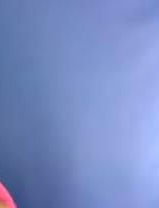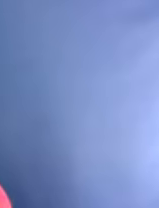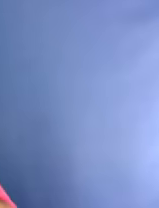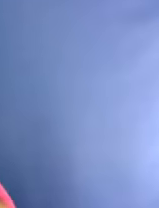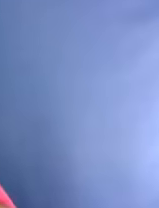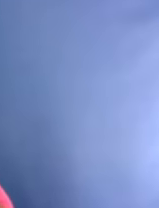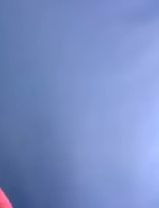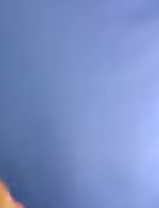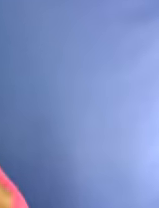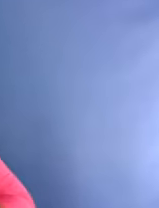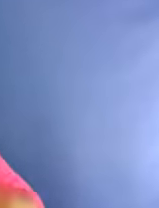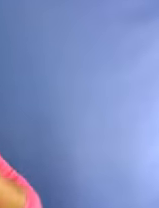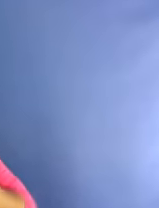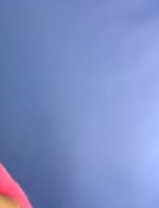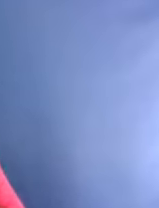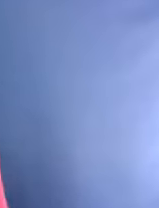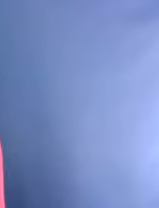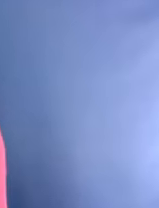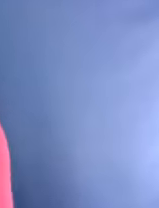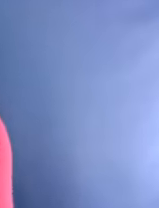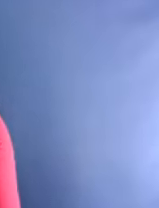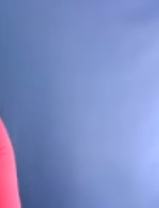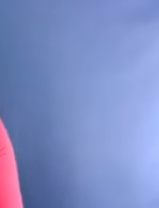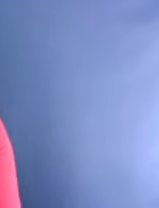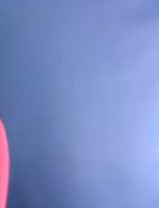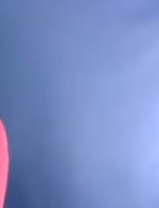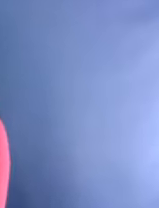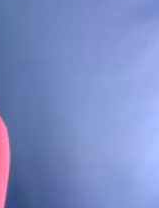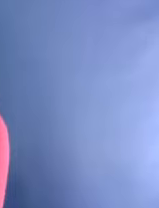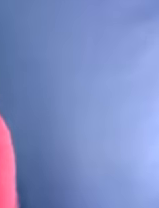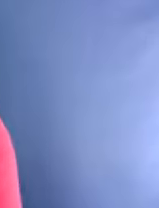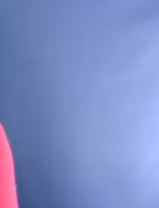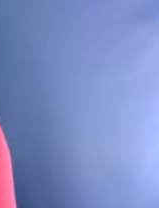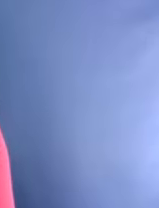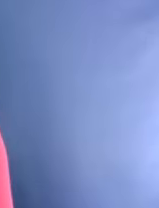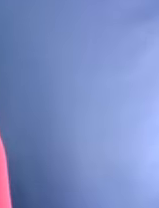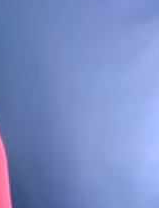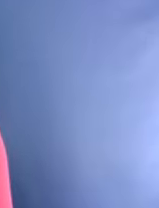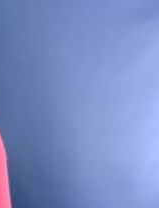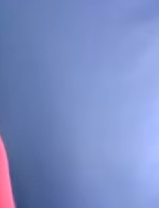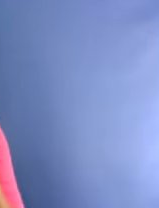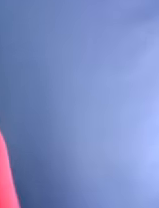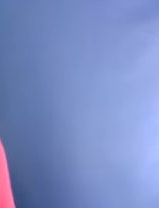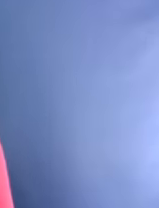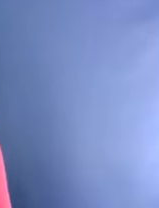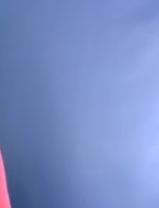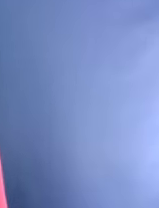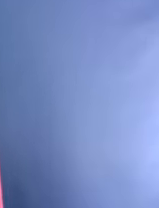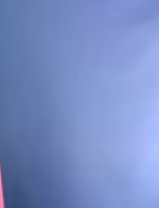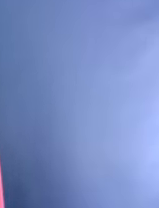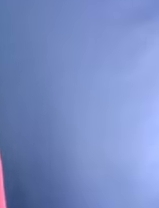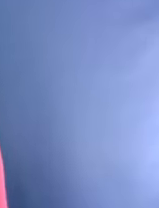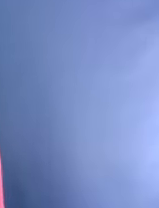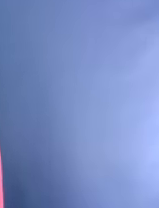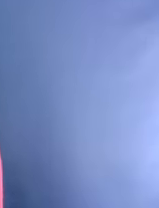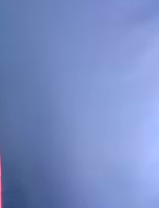also had a policy briefing last year on raising the legal age of marriage, where we highlighted the decision makers